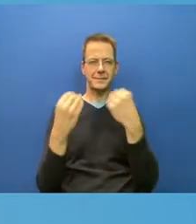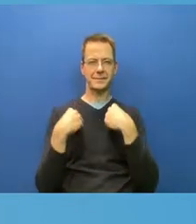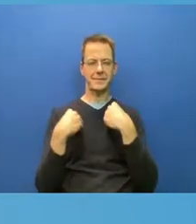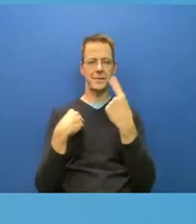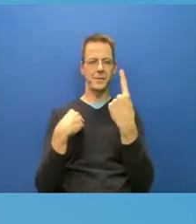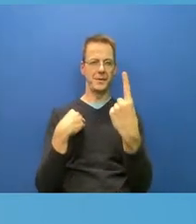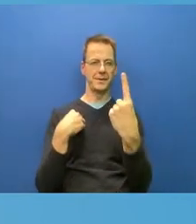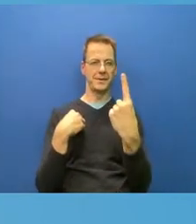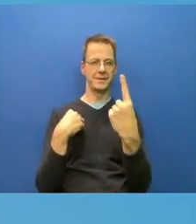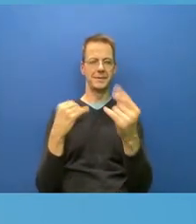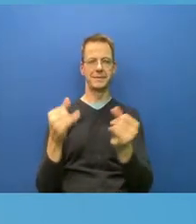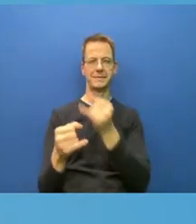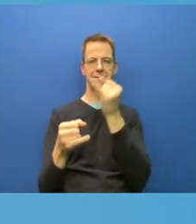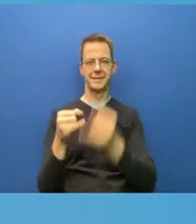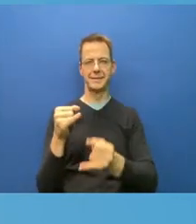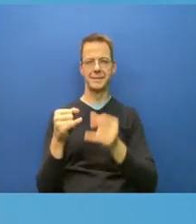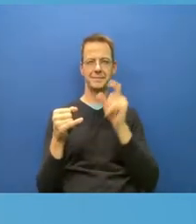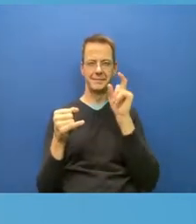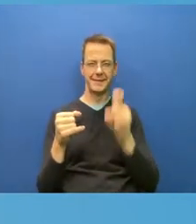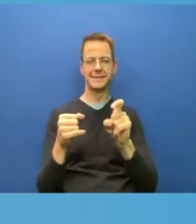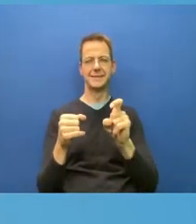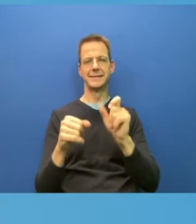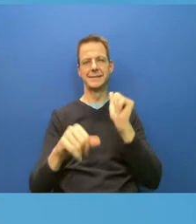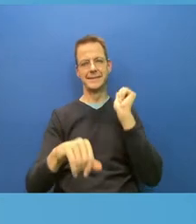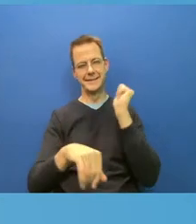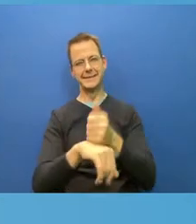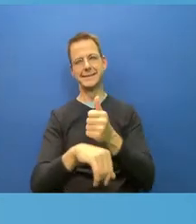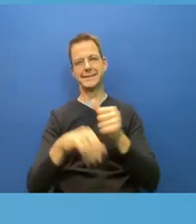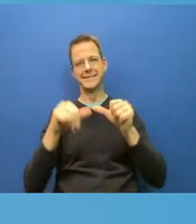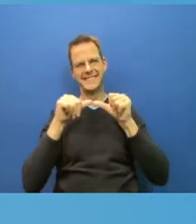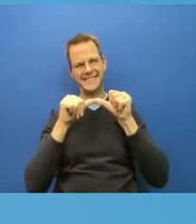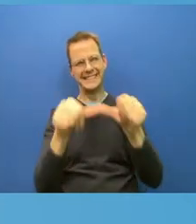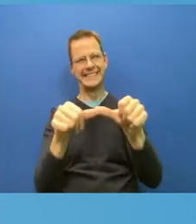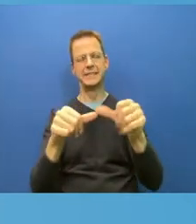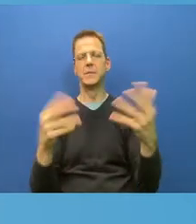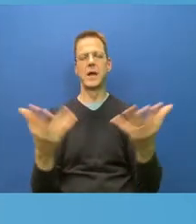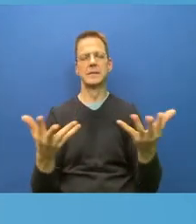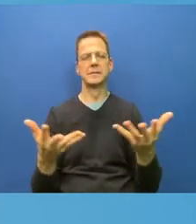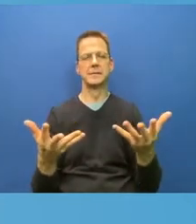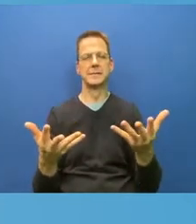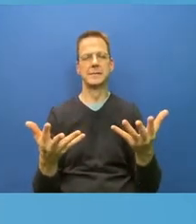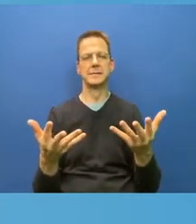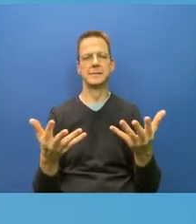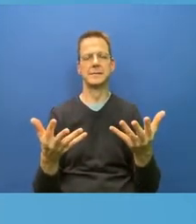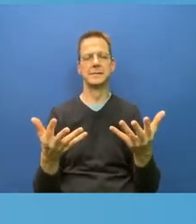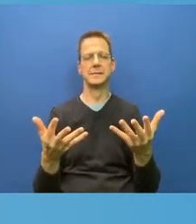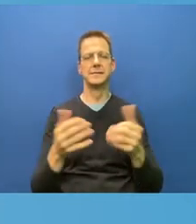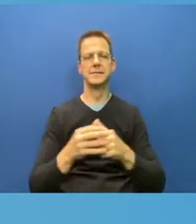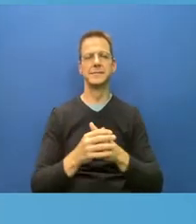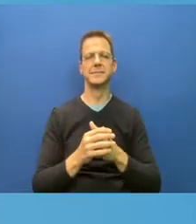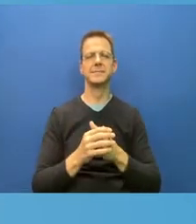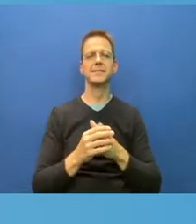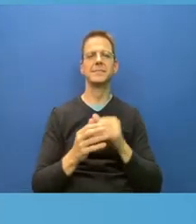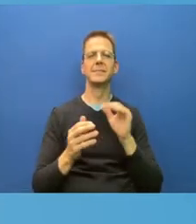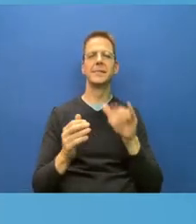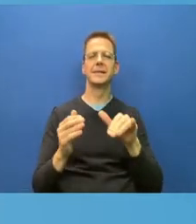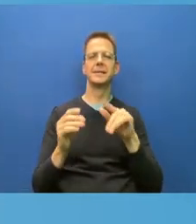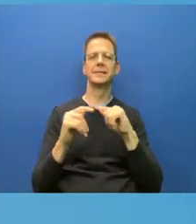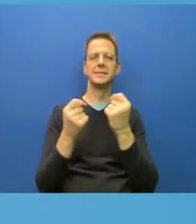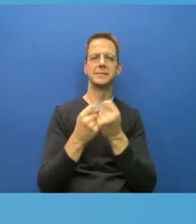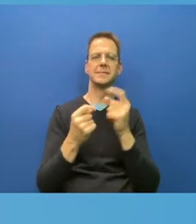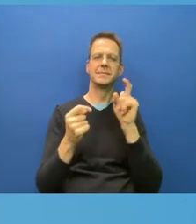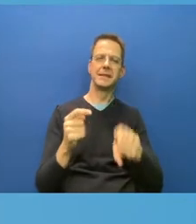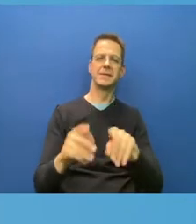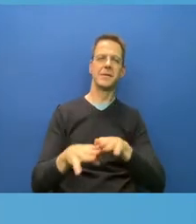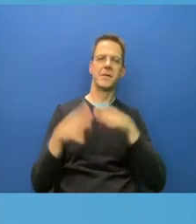need to maintain to keep society open. So I'm, yeah, I'm interested to see. Maybe I'll be